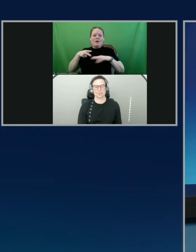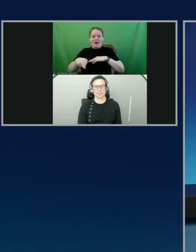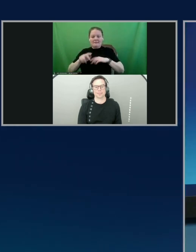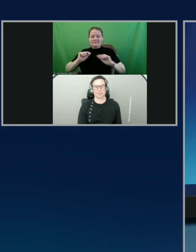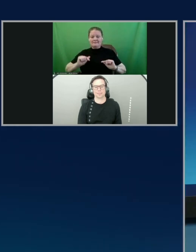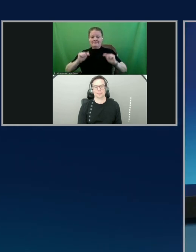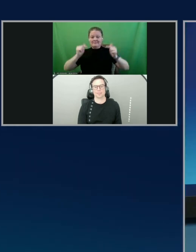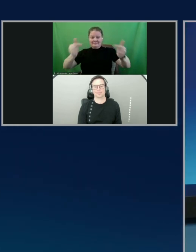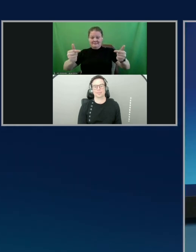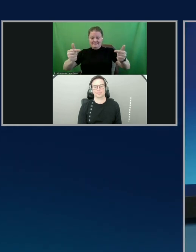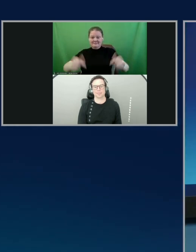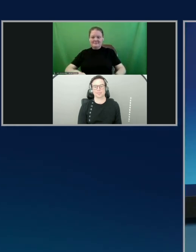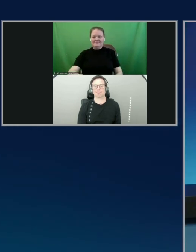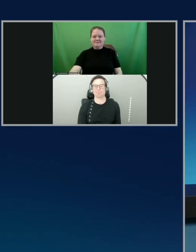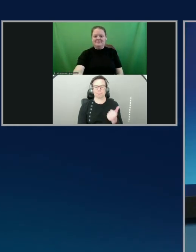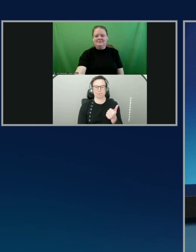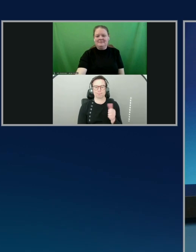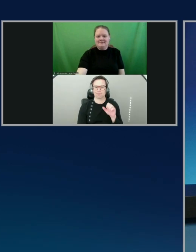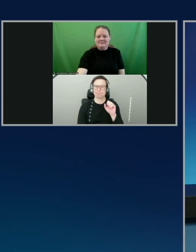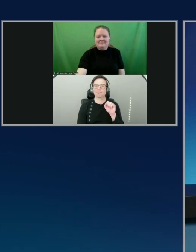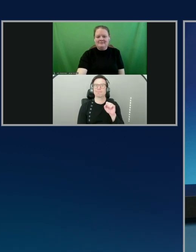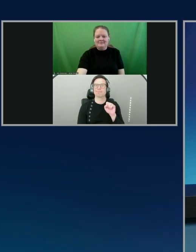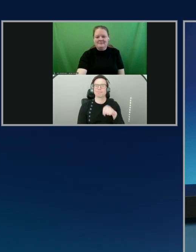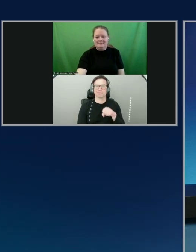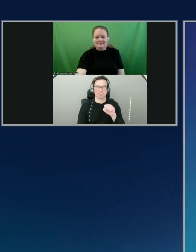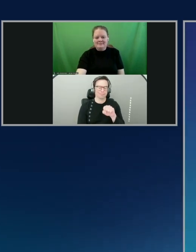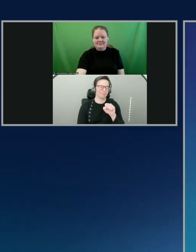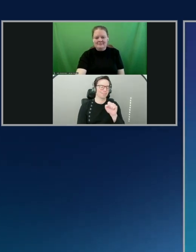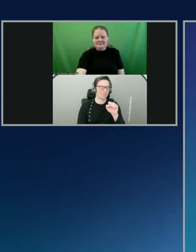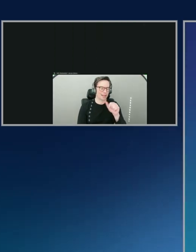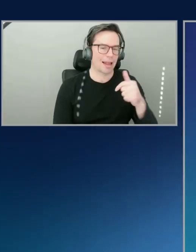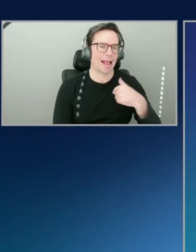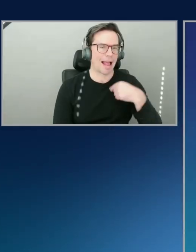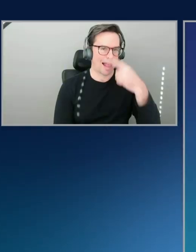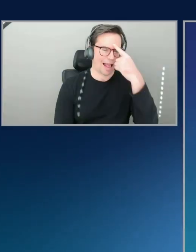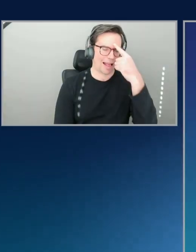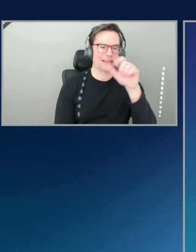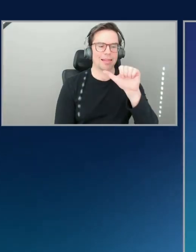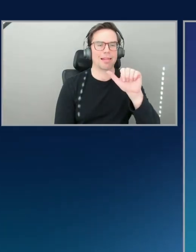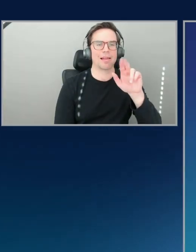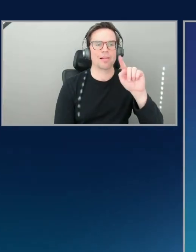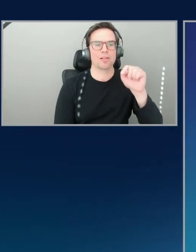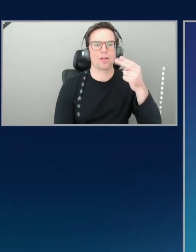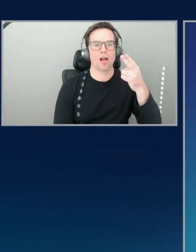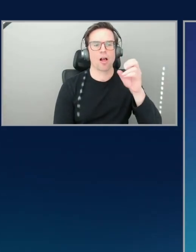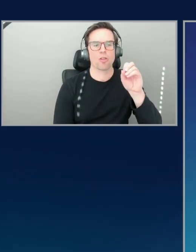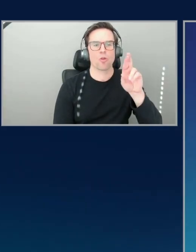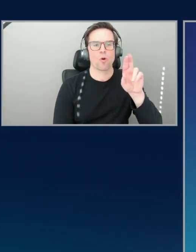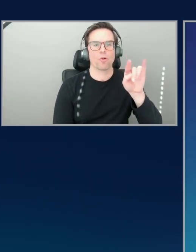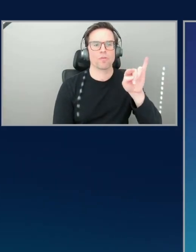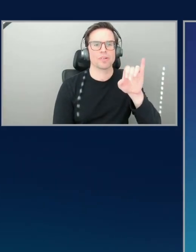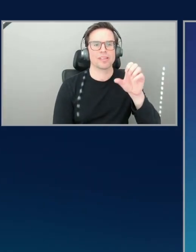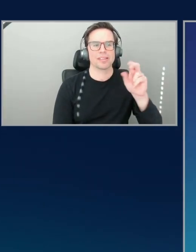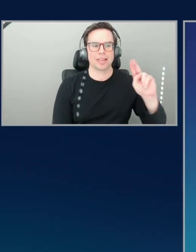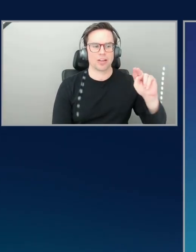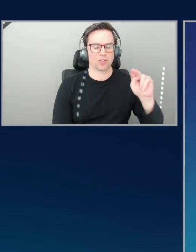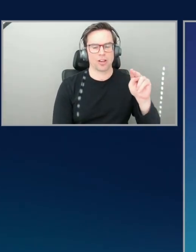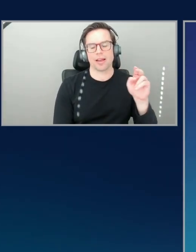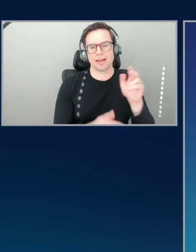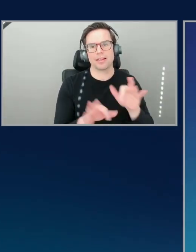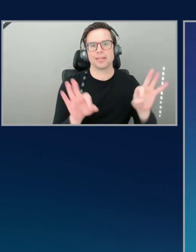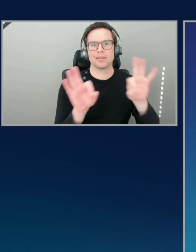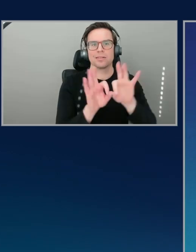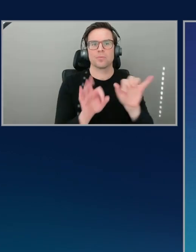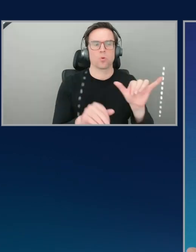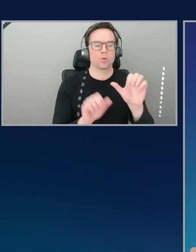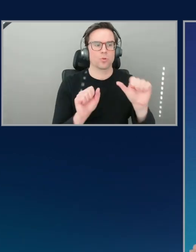think authorization is a big thing as well, that you can have authorization rules on your data models and build that out very easily. So in this case, I'm